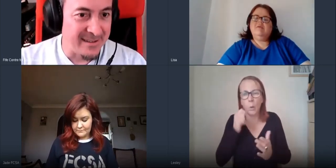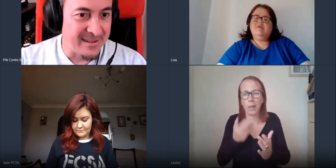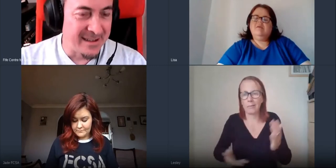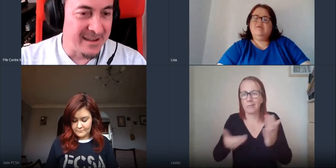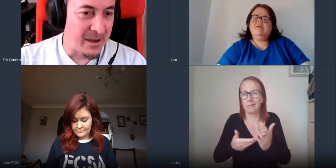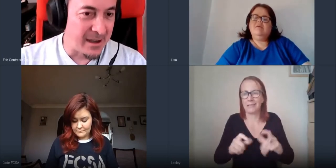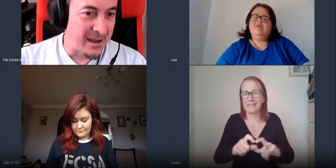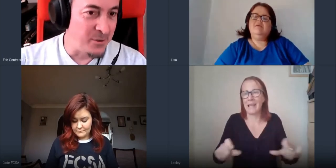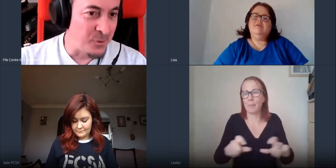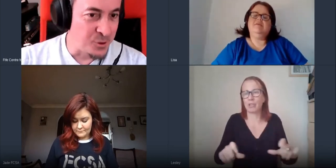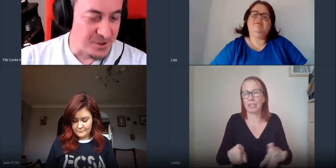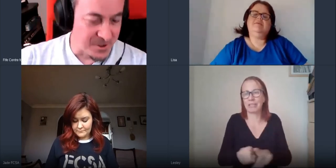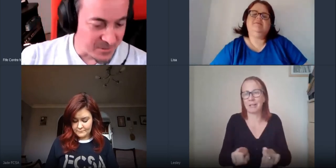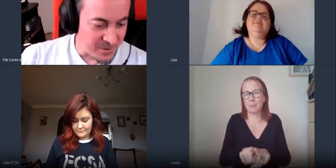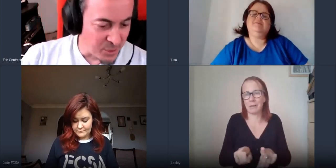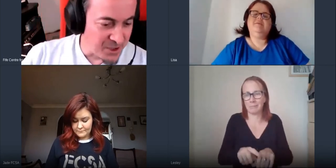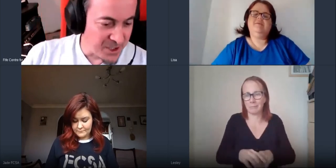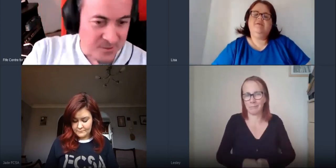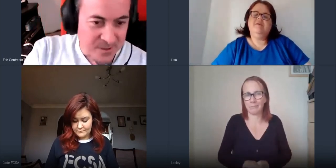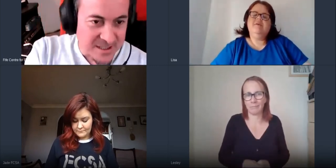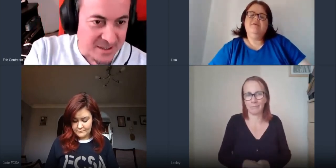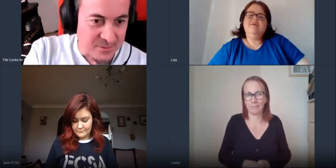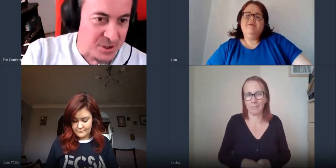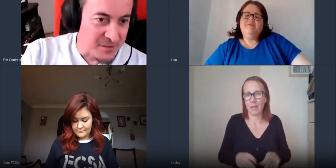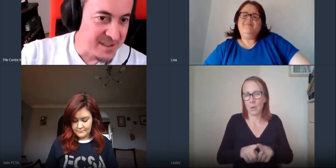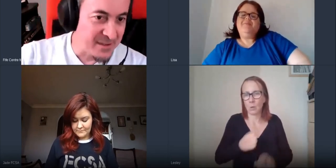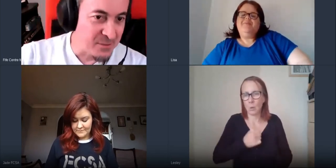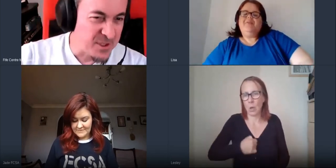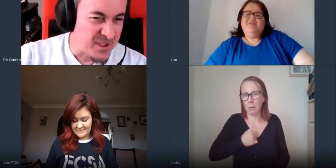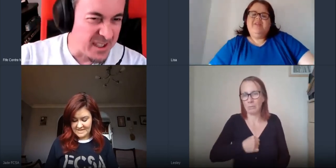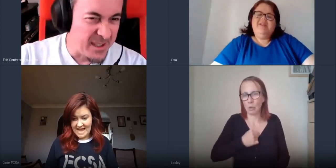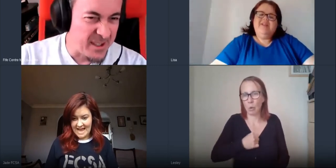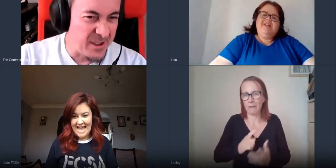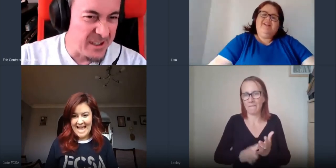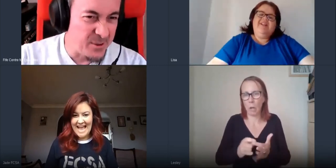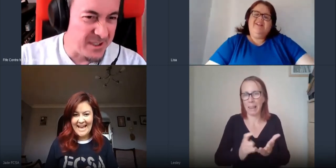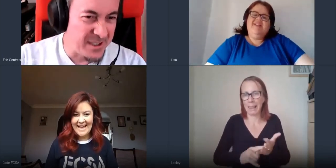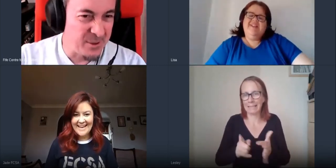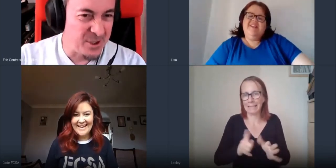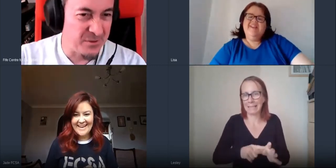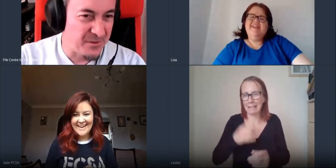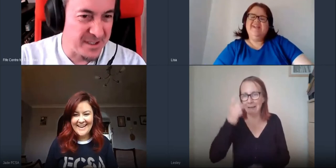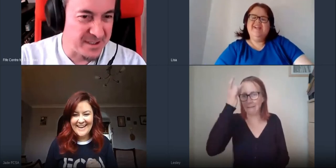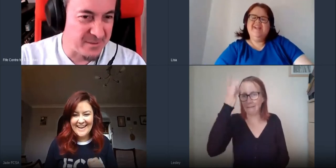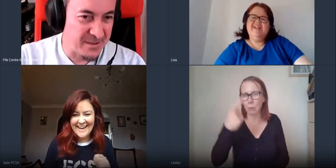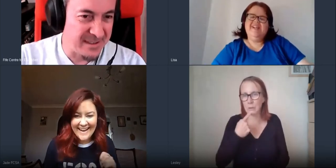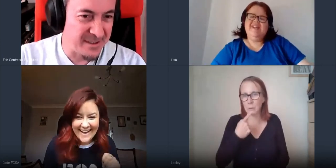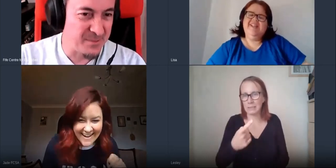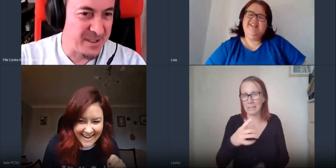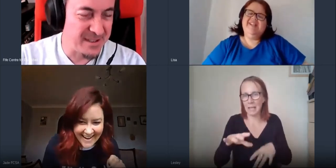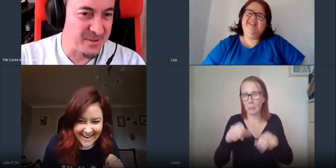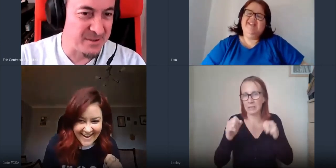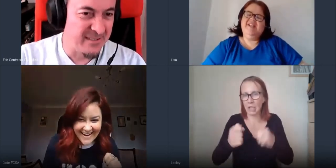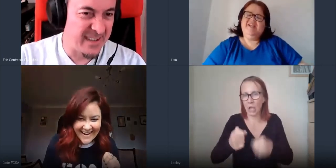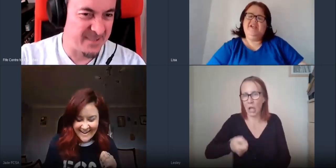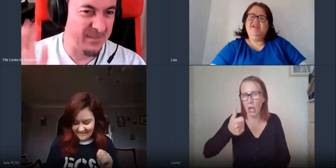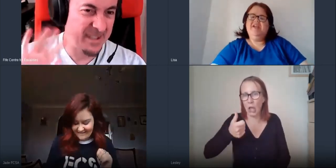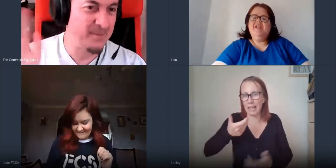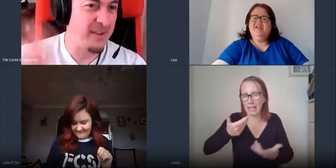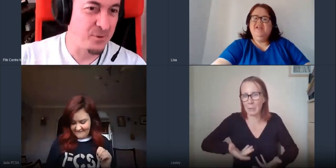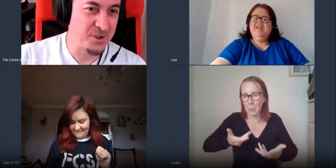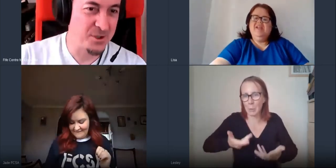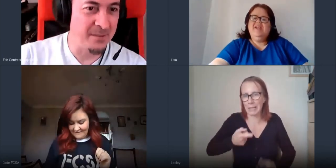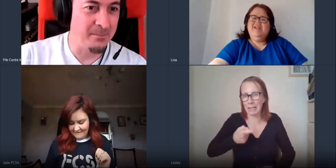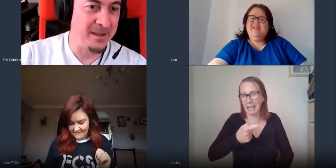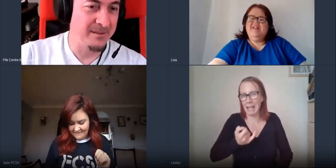i can also just say we apologize for leslie we should have to say that we're starting a bit earlier today we shuffle things around last minute so that's that's my